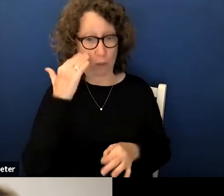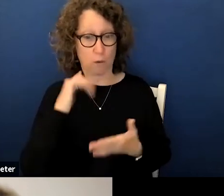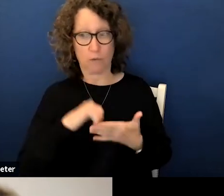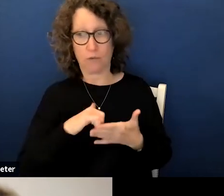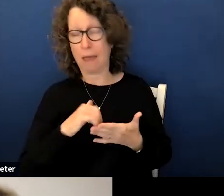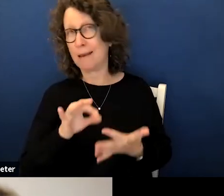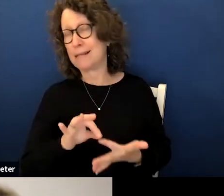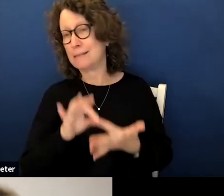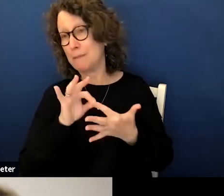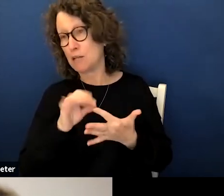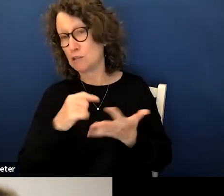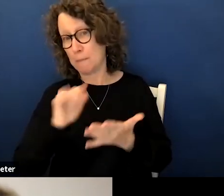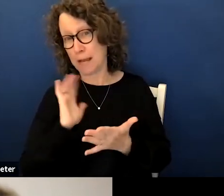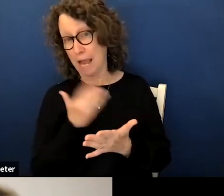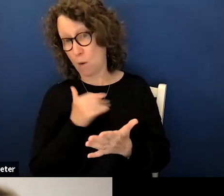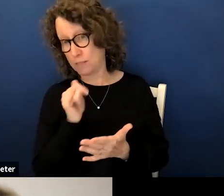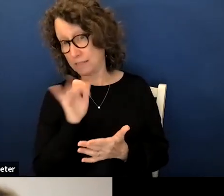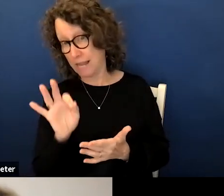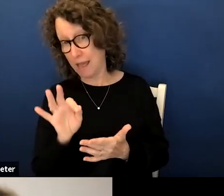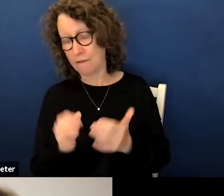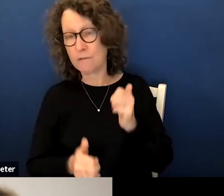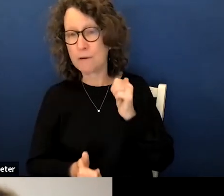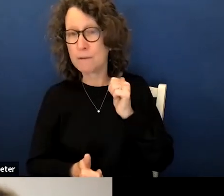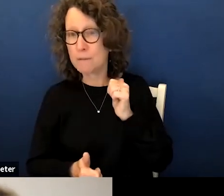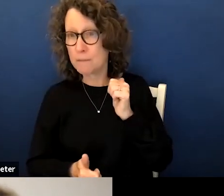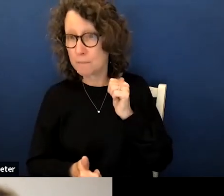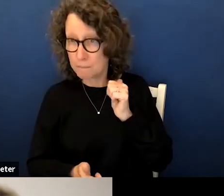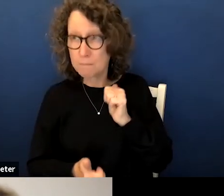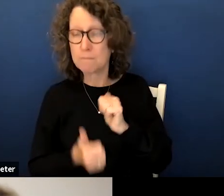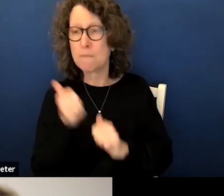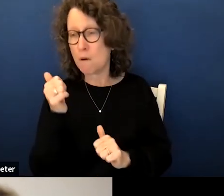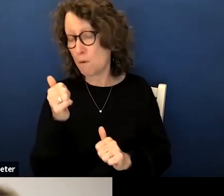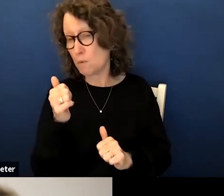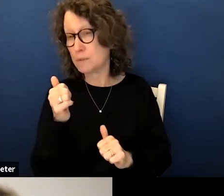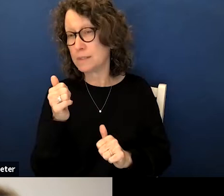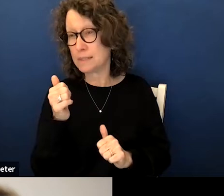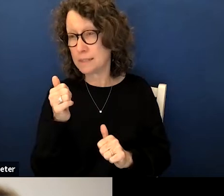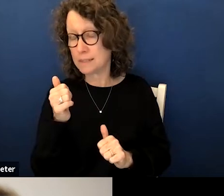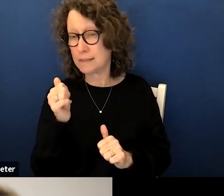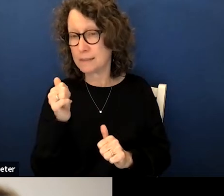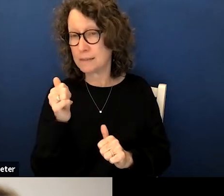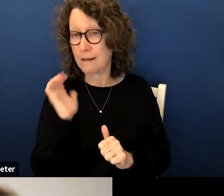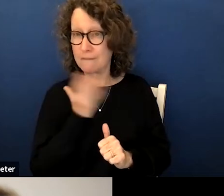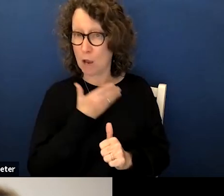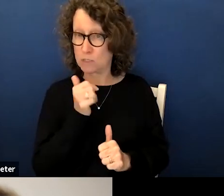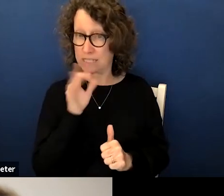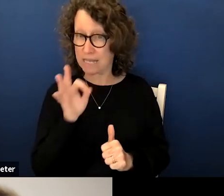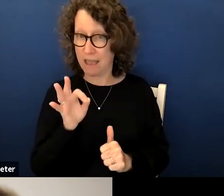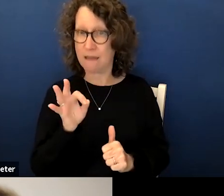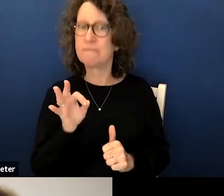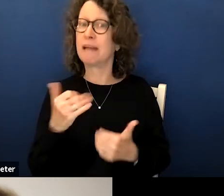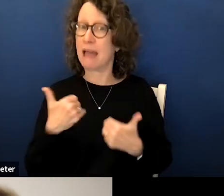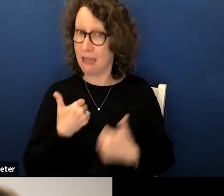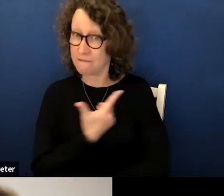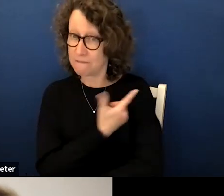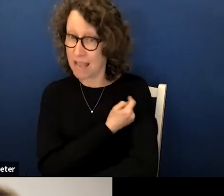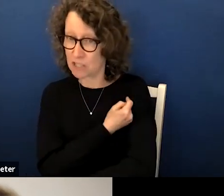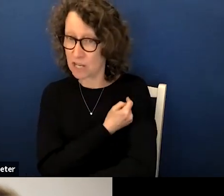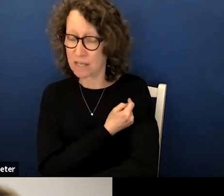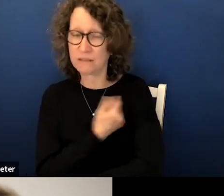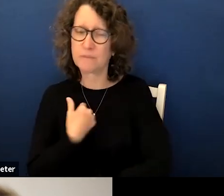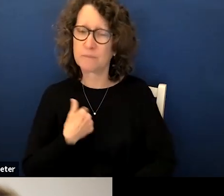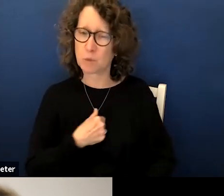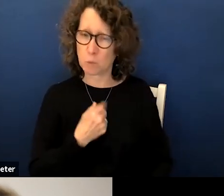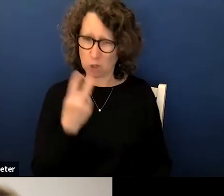especially amongst our staff the vast majority of our staff are vaccinated you're going to say